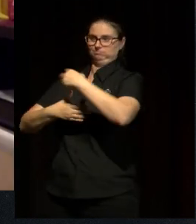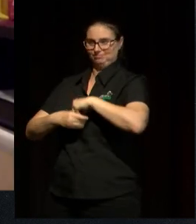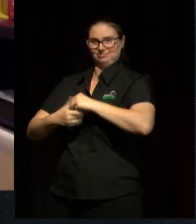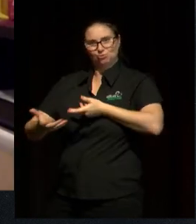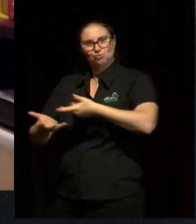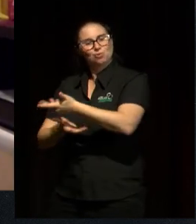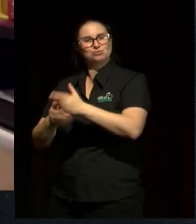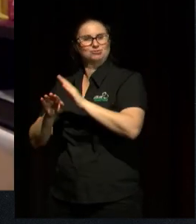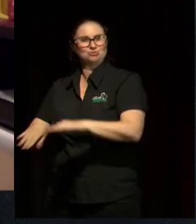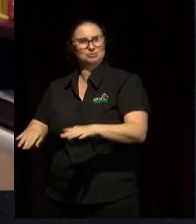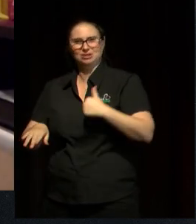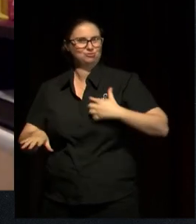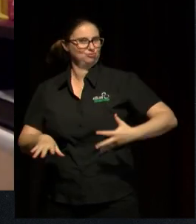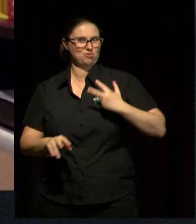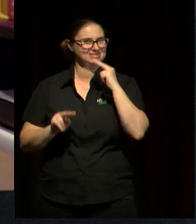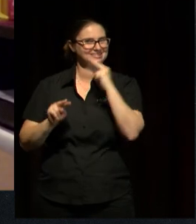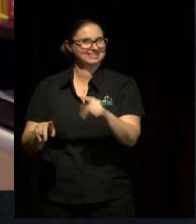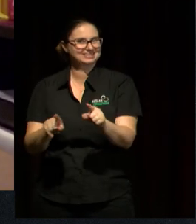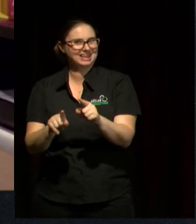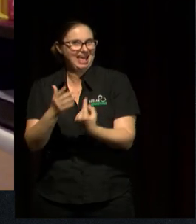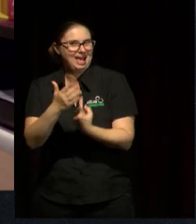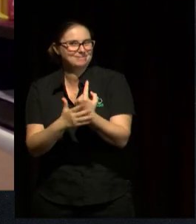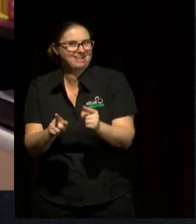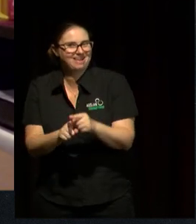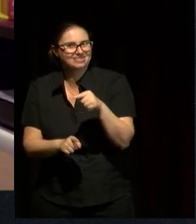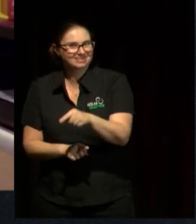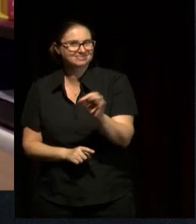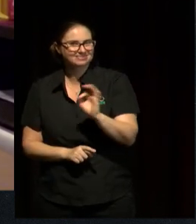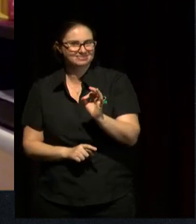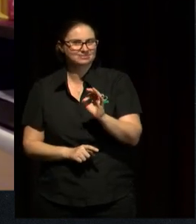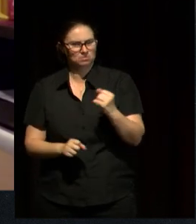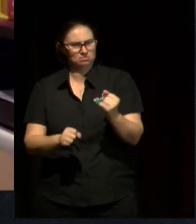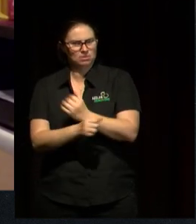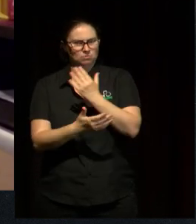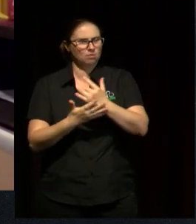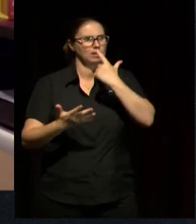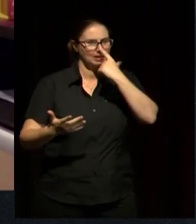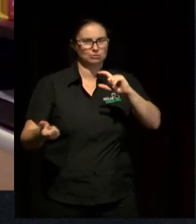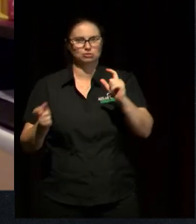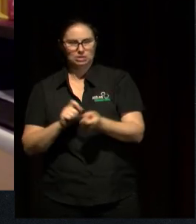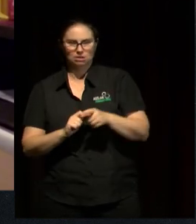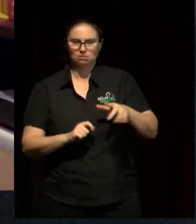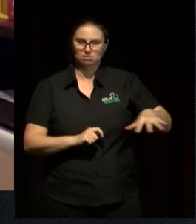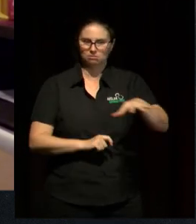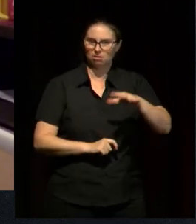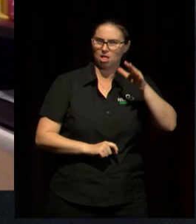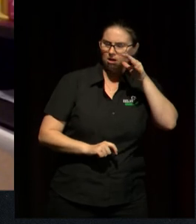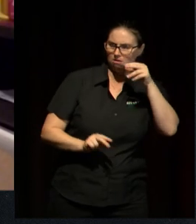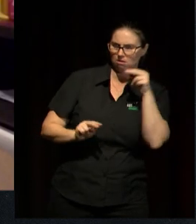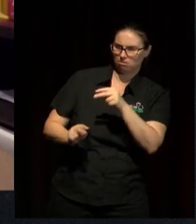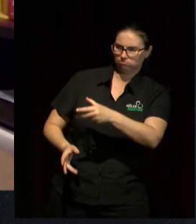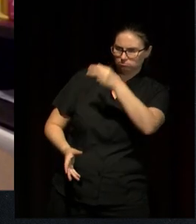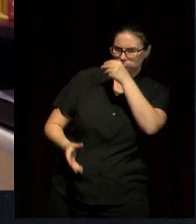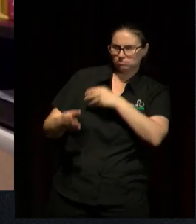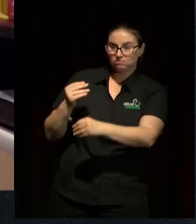to sort of push, to push hard above and below to see that those things happen. Because I think that there's some really great champions of children